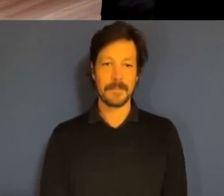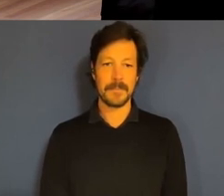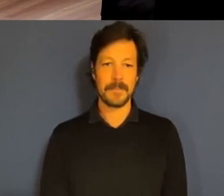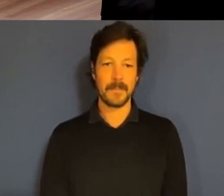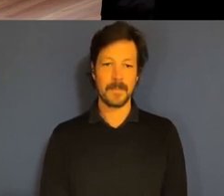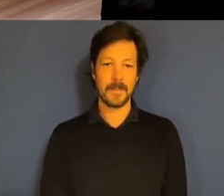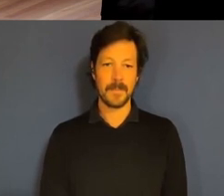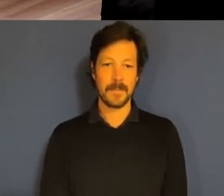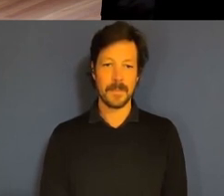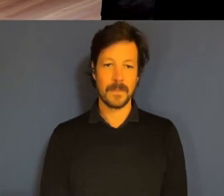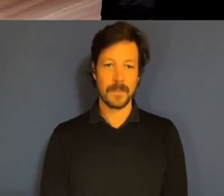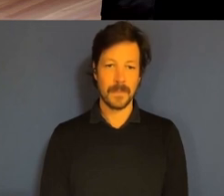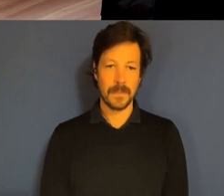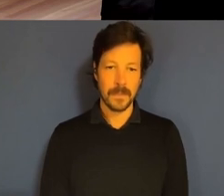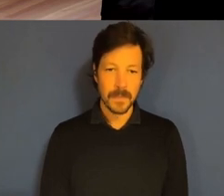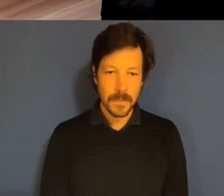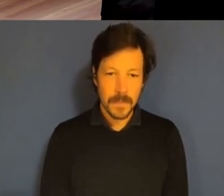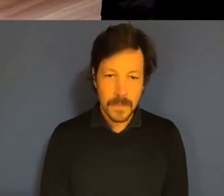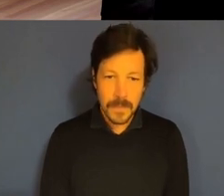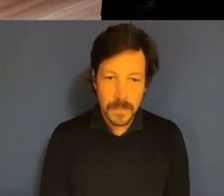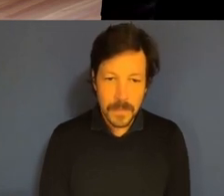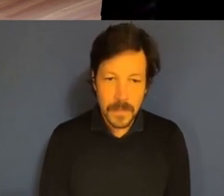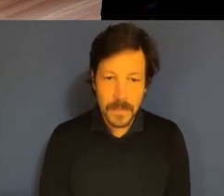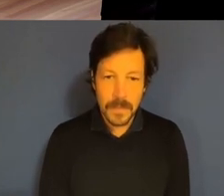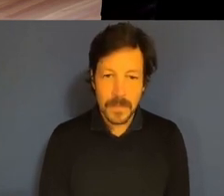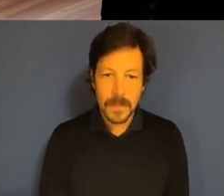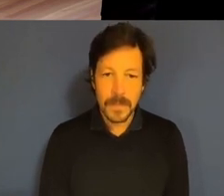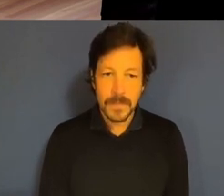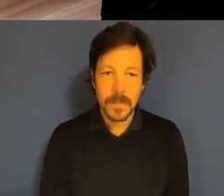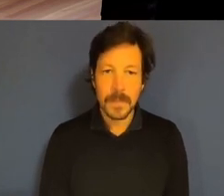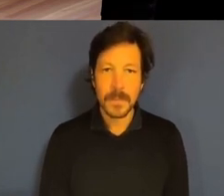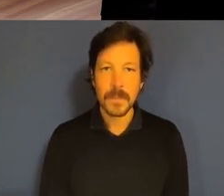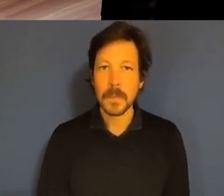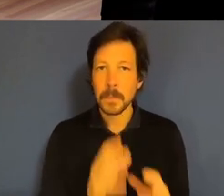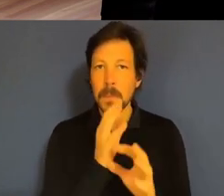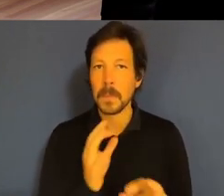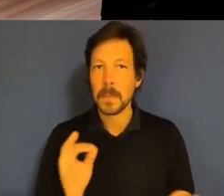OK, so I'm going start with a question.